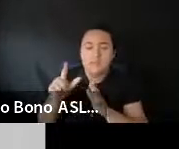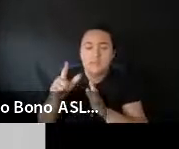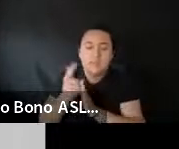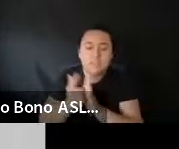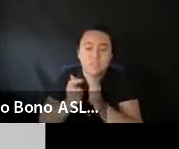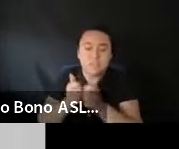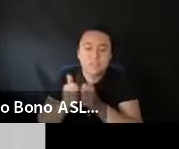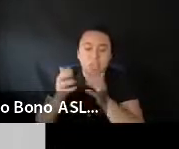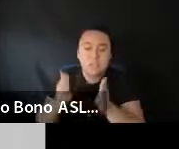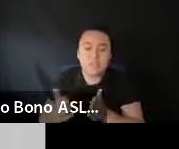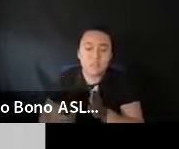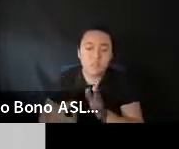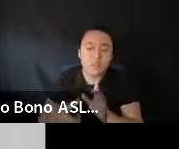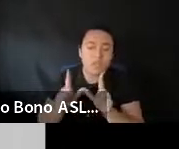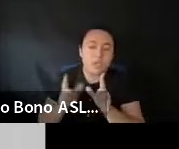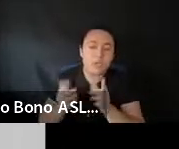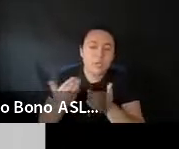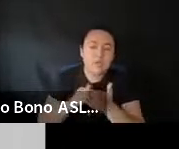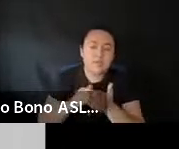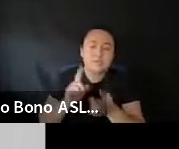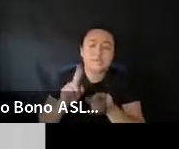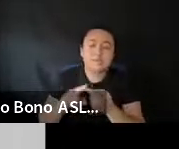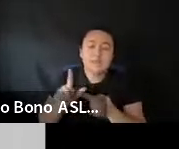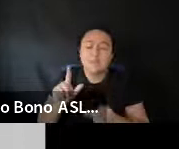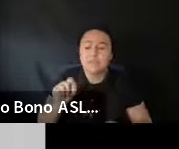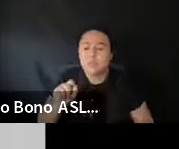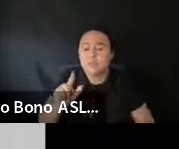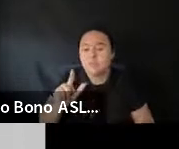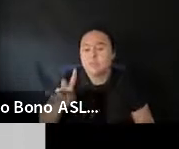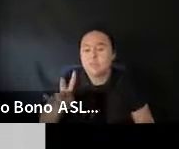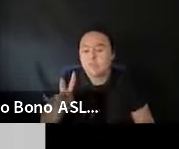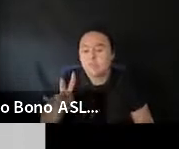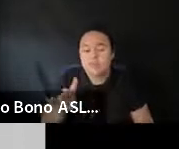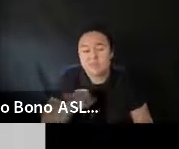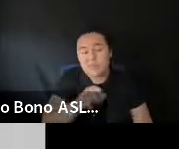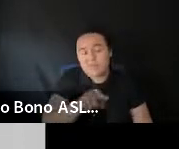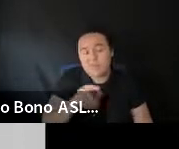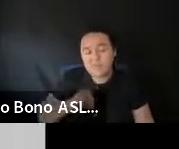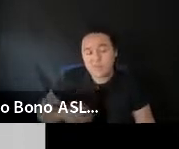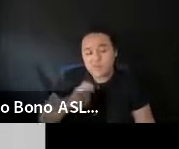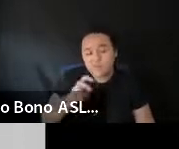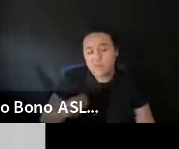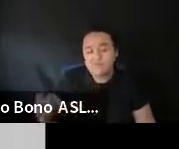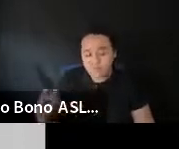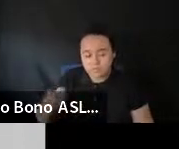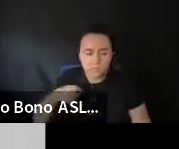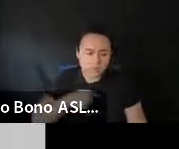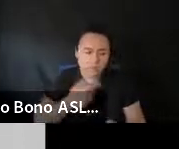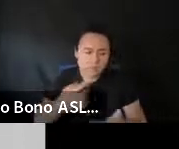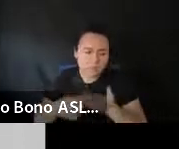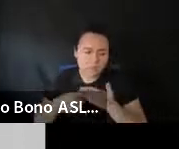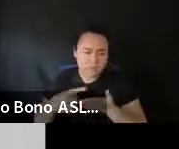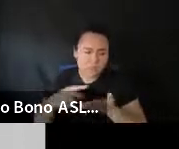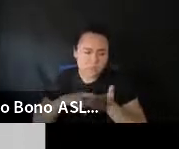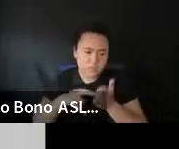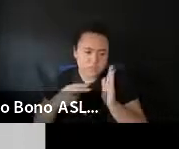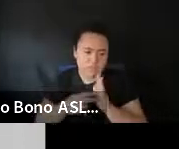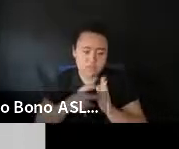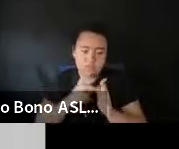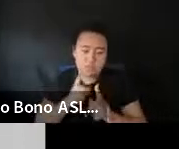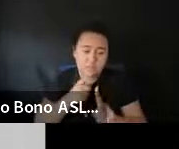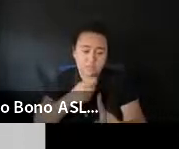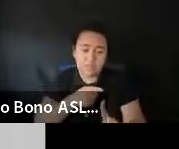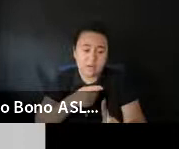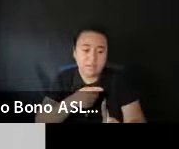And then finally. That. You know. The. The credit is transferable. And we talked about what that means. Uh. But. The bottom line there